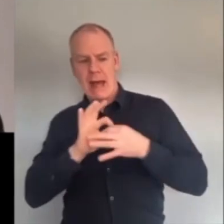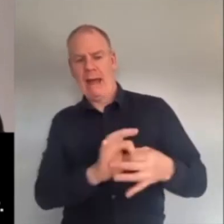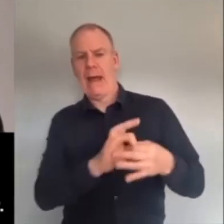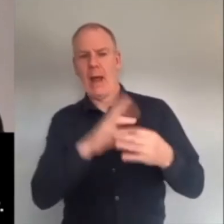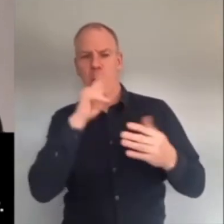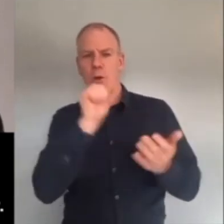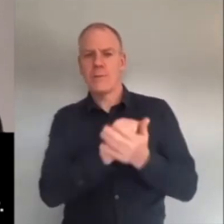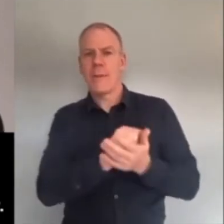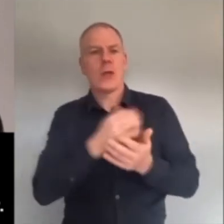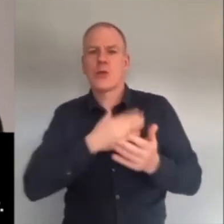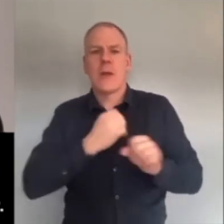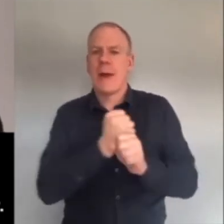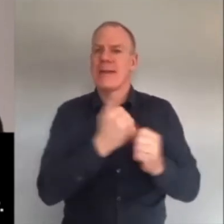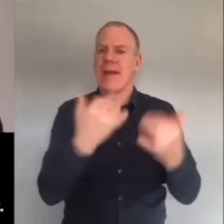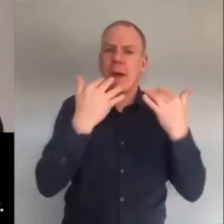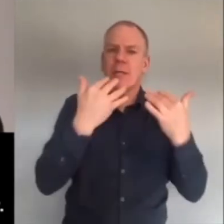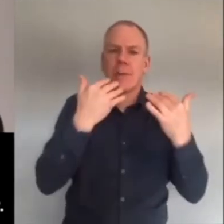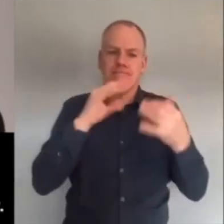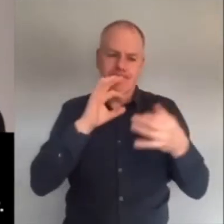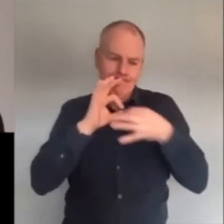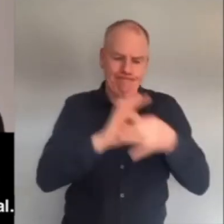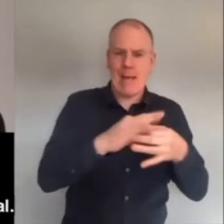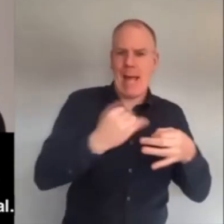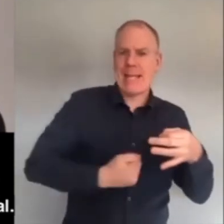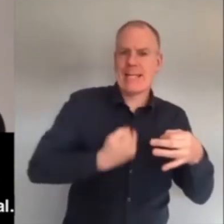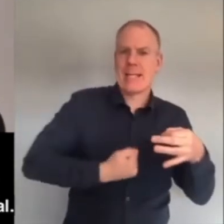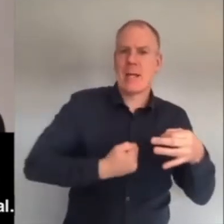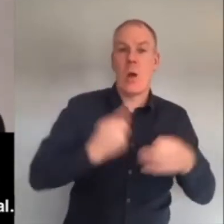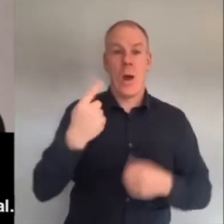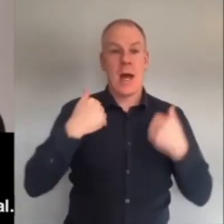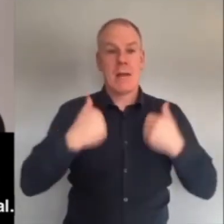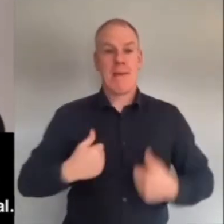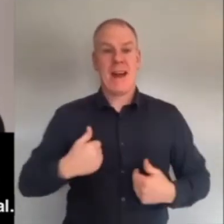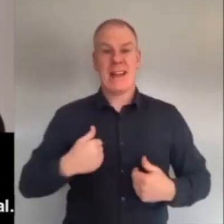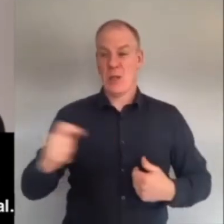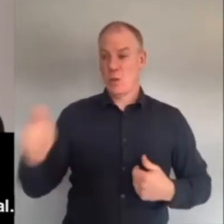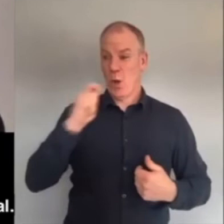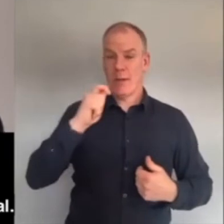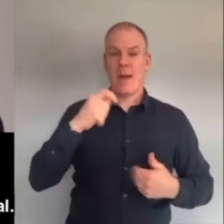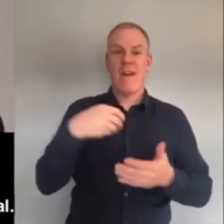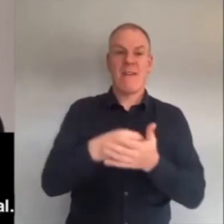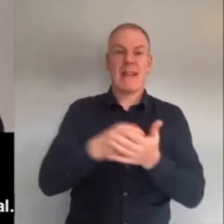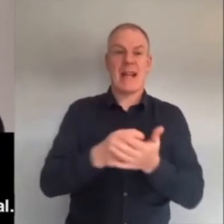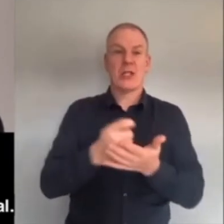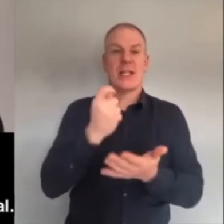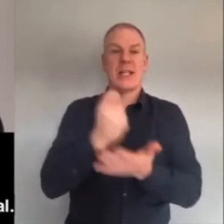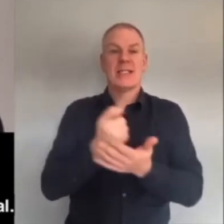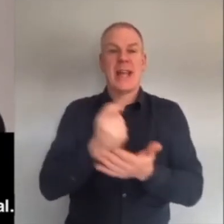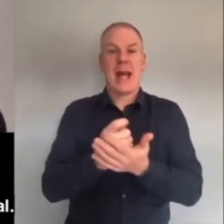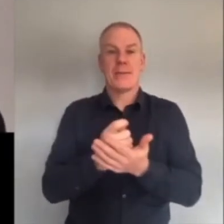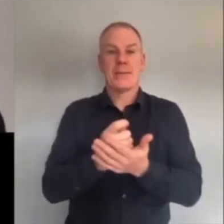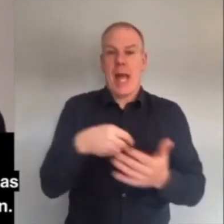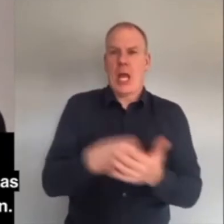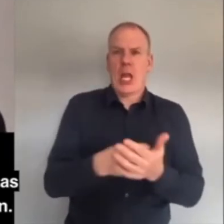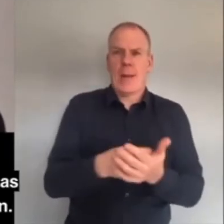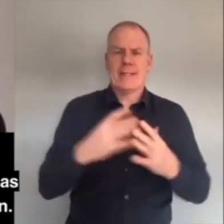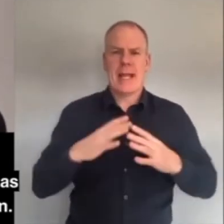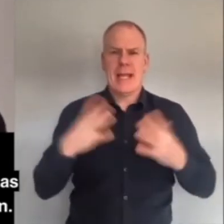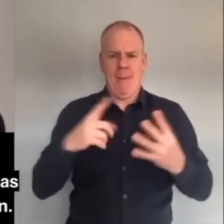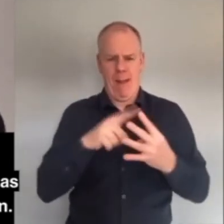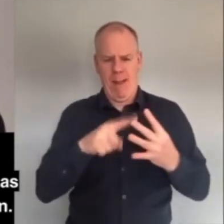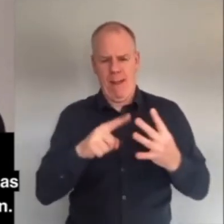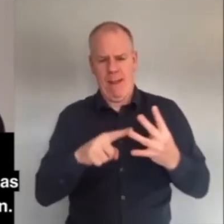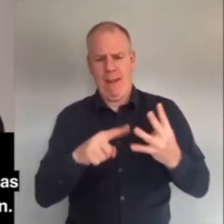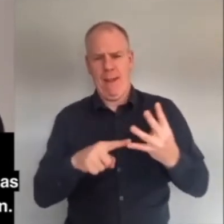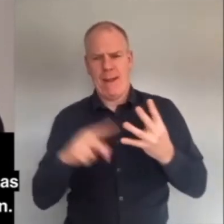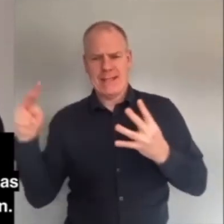source of information, but a source of identity. One man introduced himself to me as a financial times economist liberal. They see the